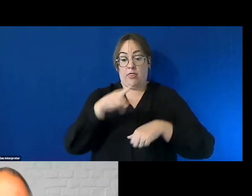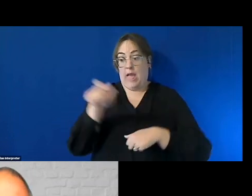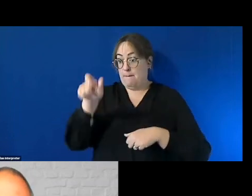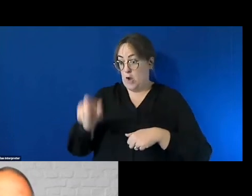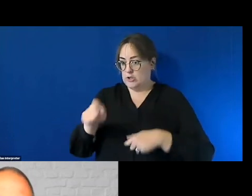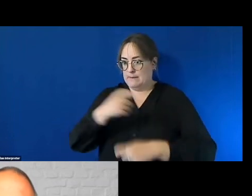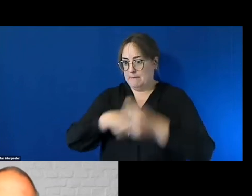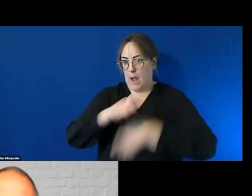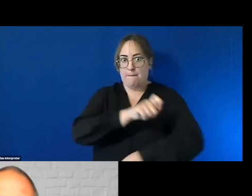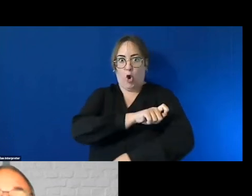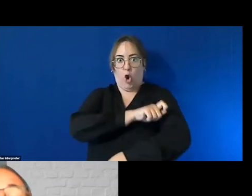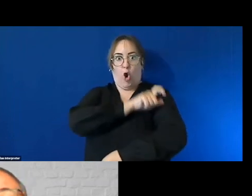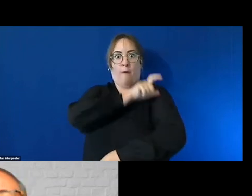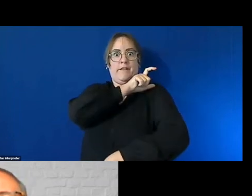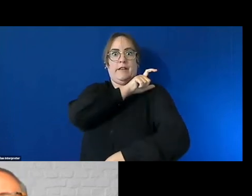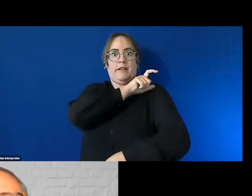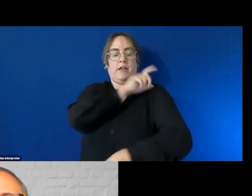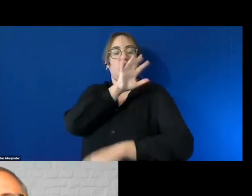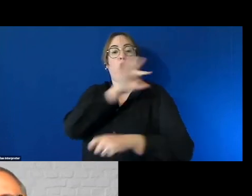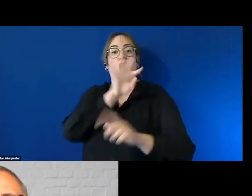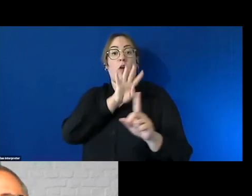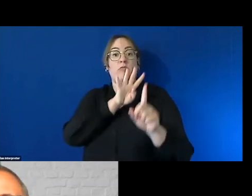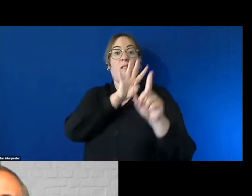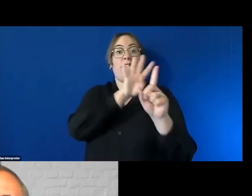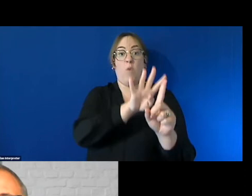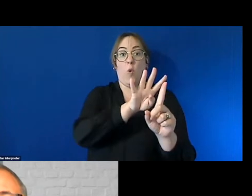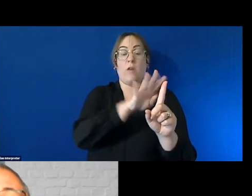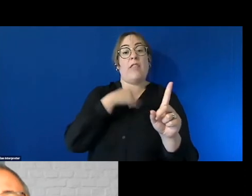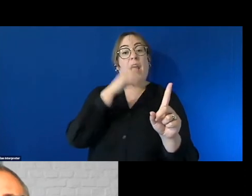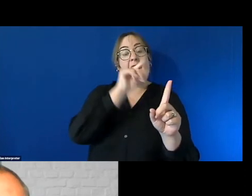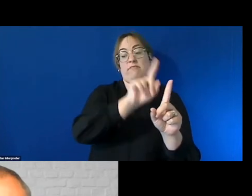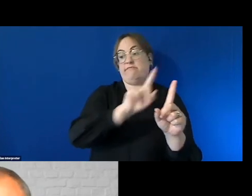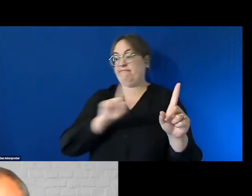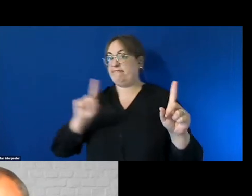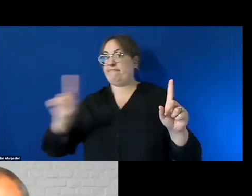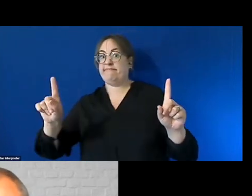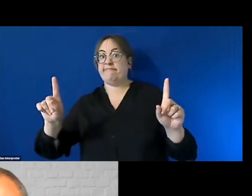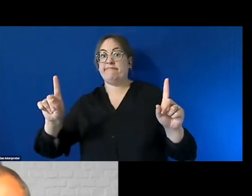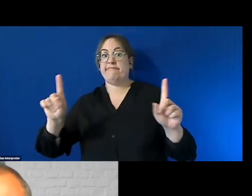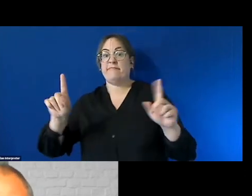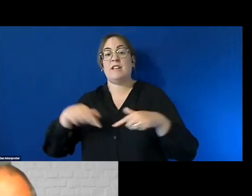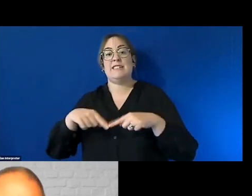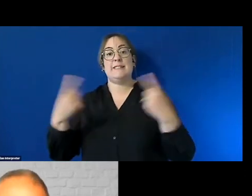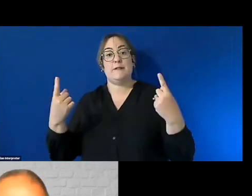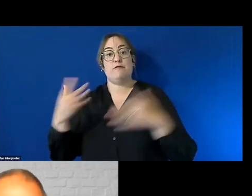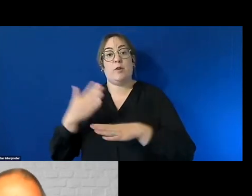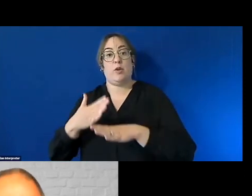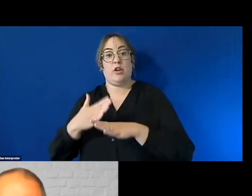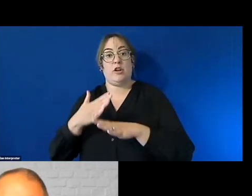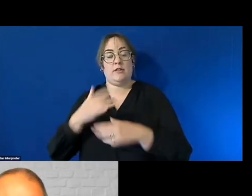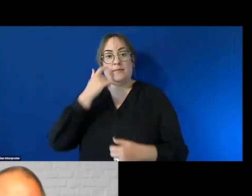instead of working and what we would try to do instead of uh but of because they couldn't work